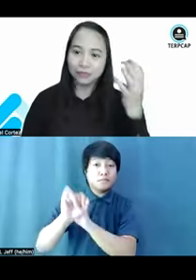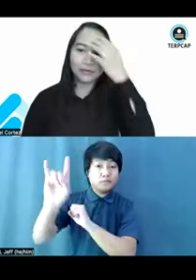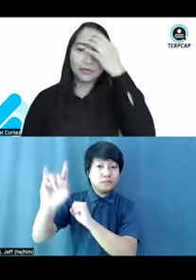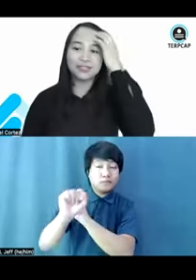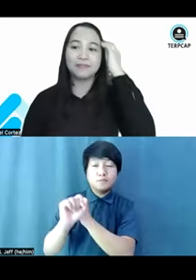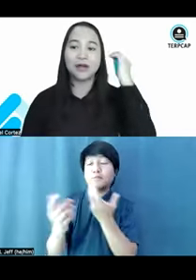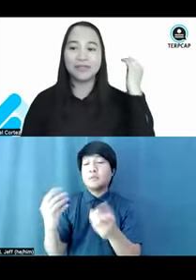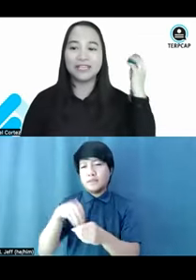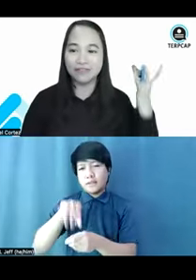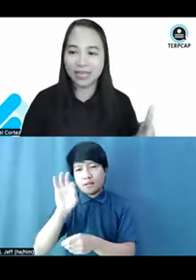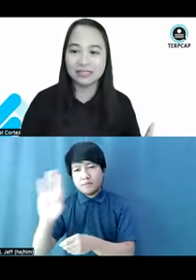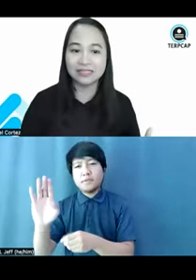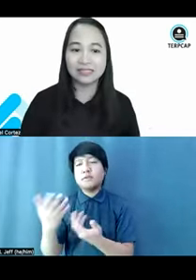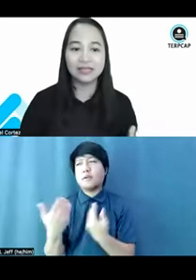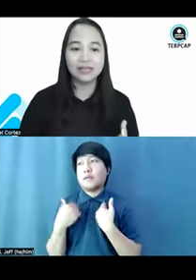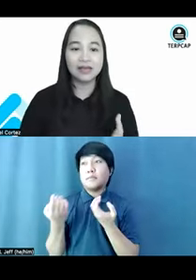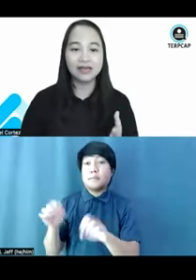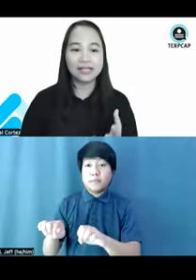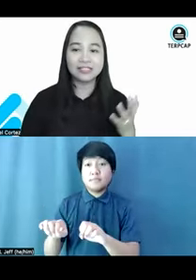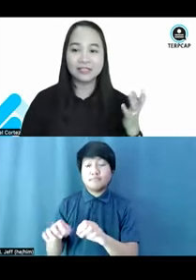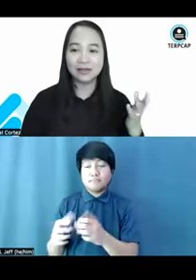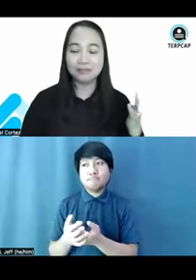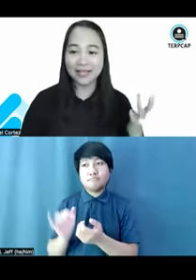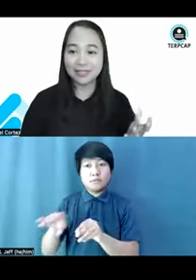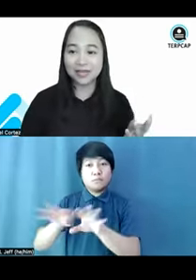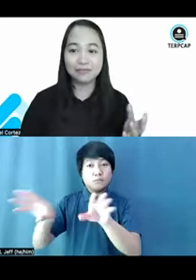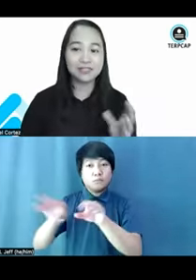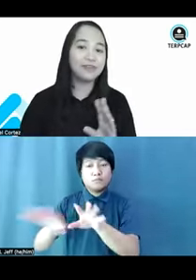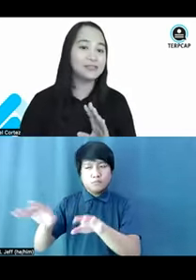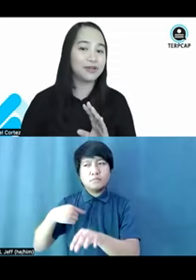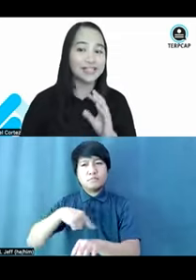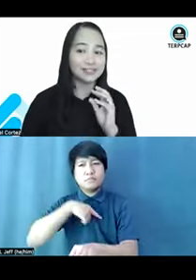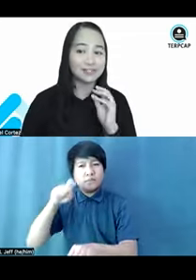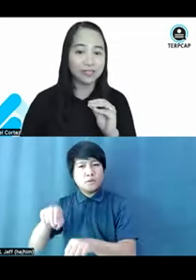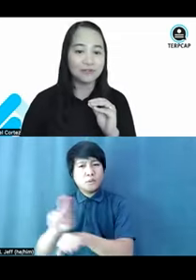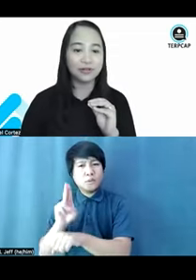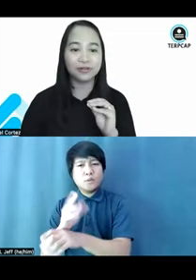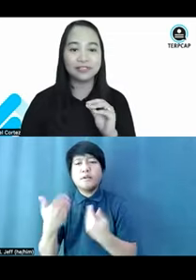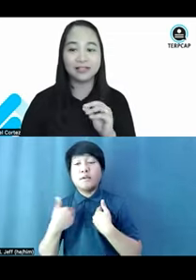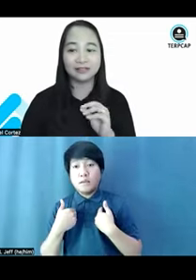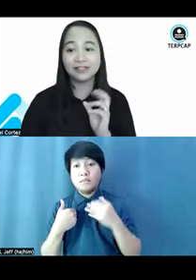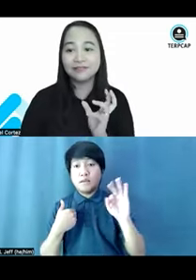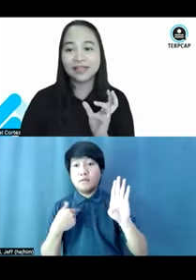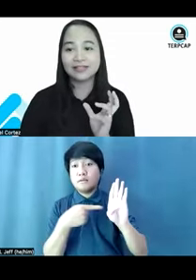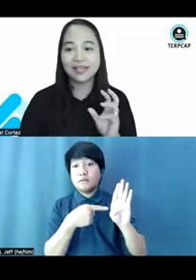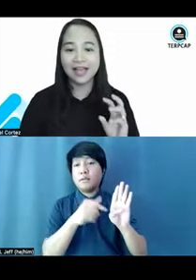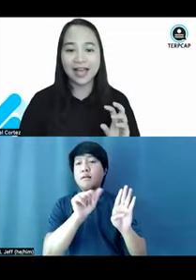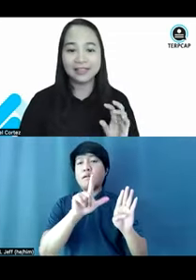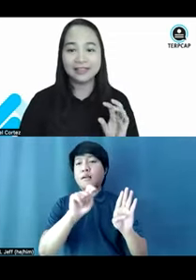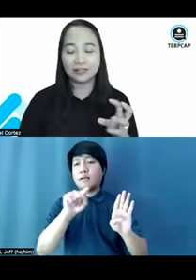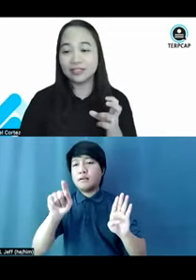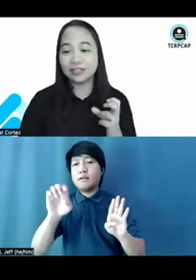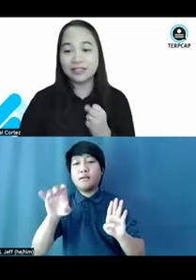Facebook or there's an upcoming event, let's maximize because Facebook has this feature called alternative text.